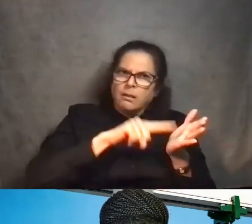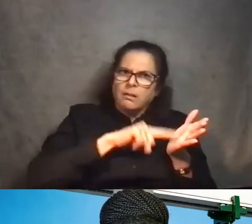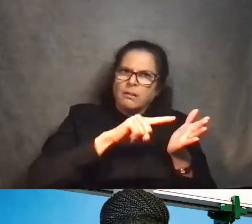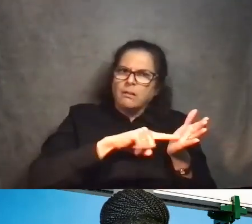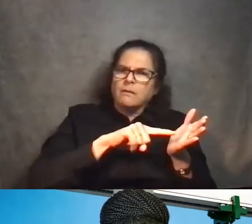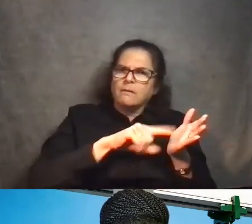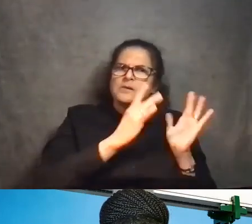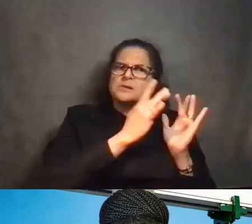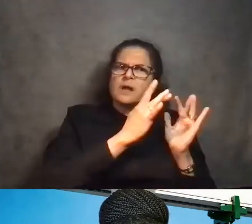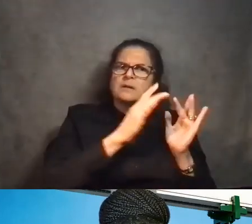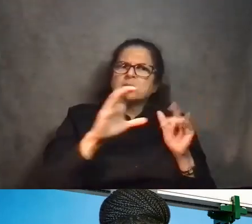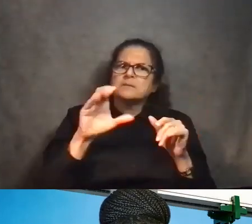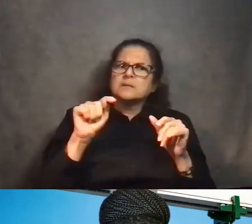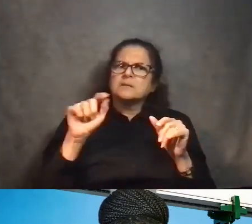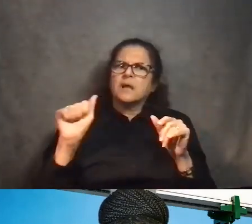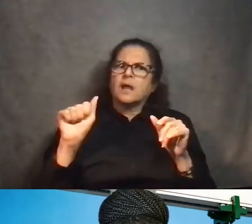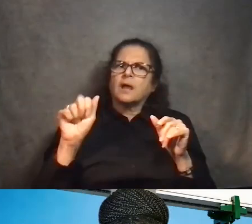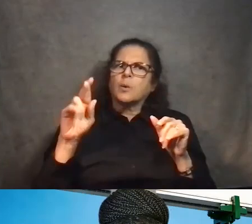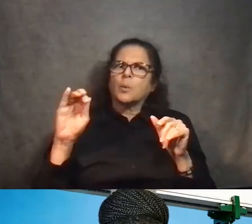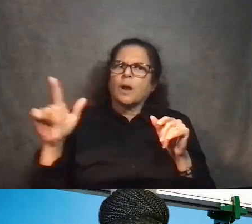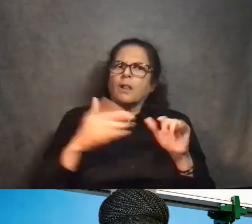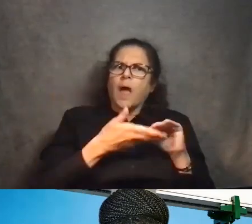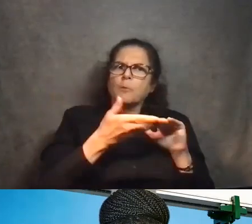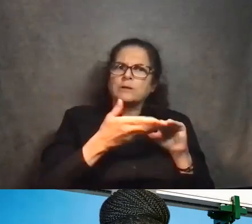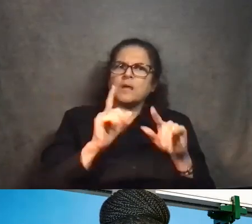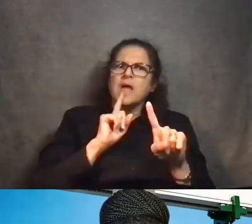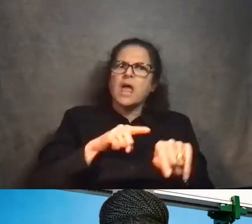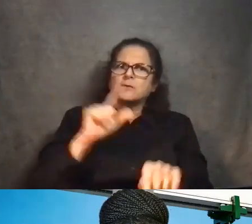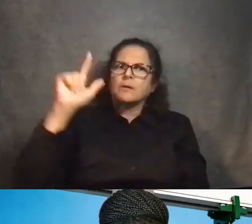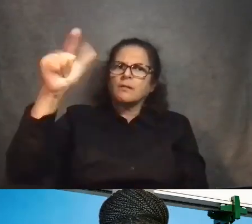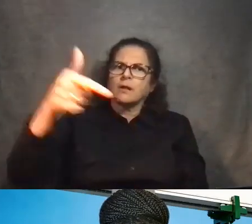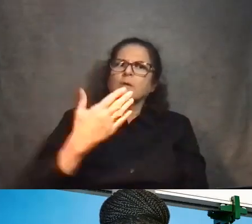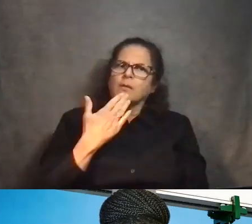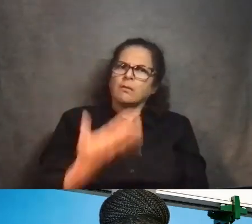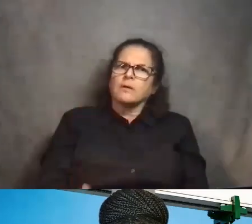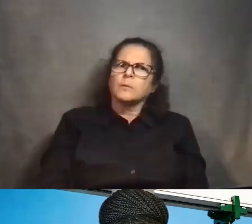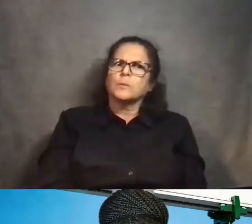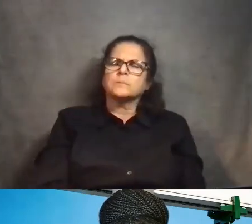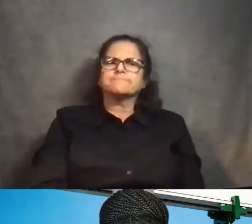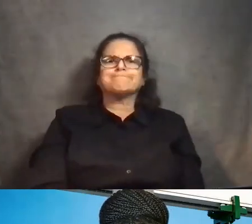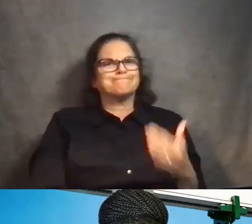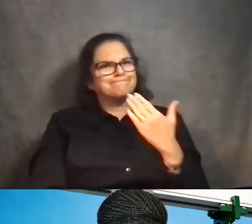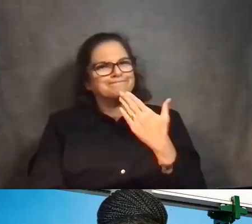CTA Rail Operations and get an answer for you. Thank you. Thank you.